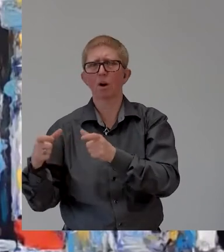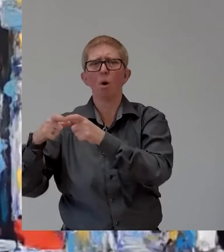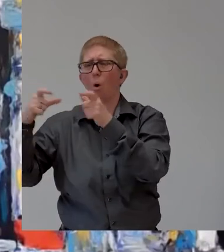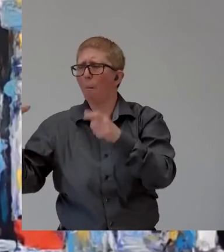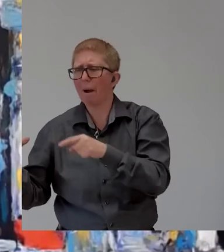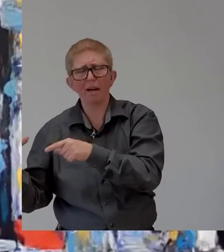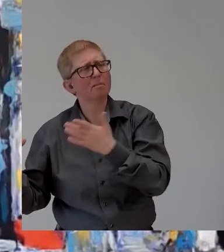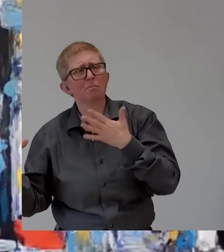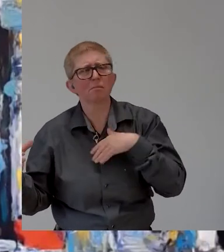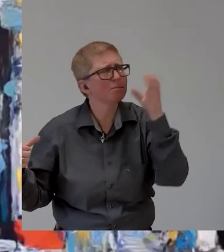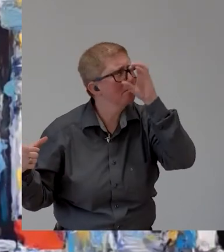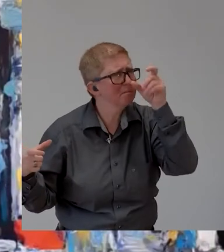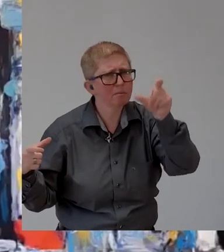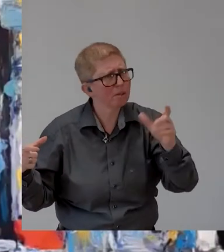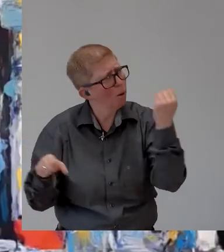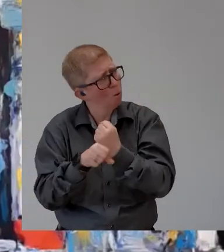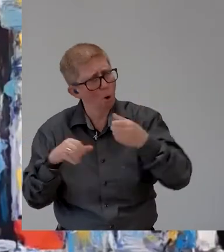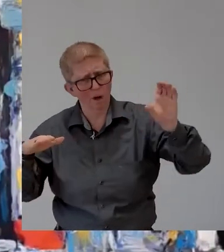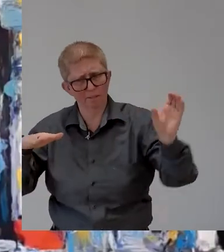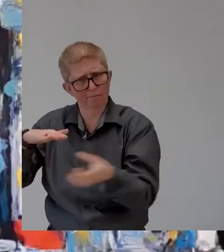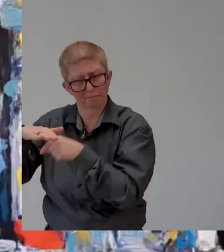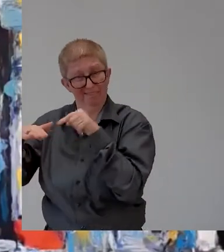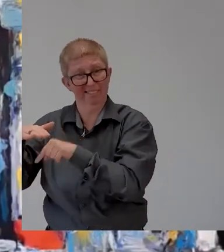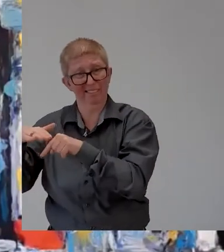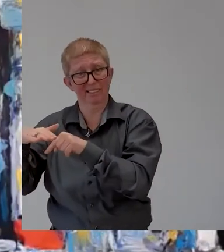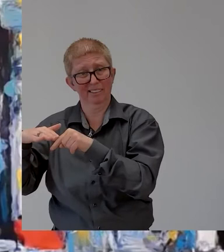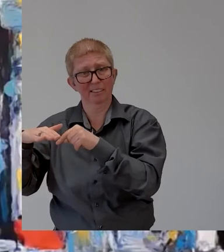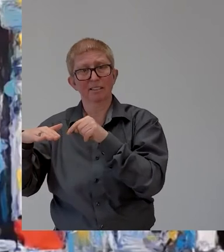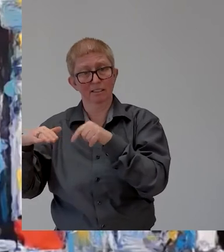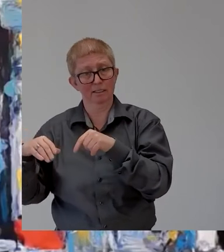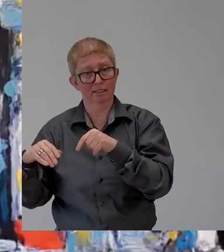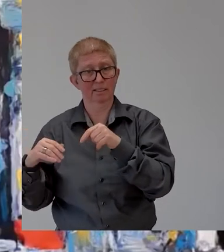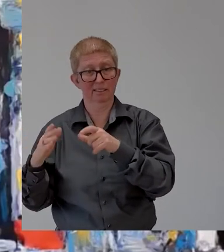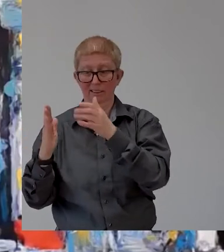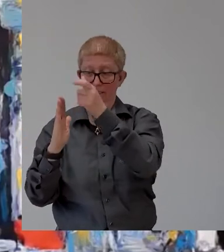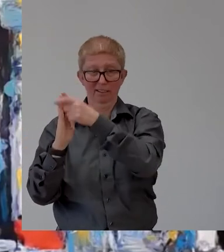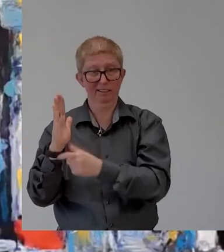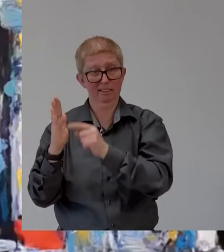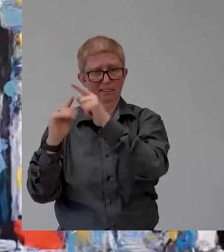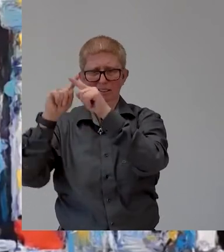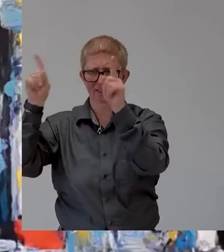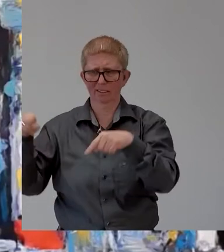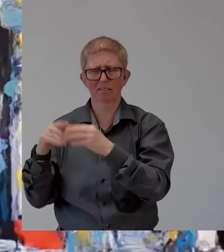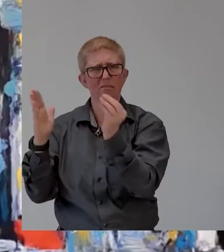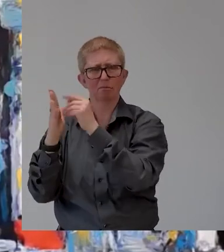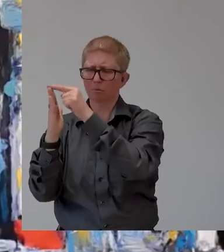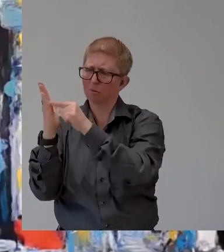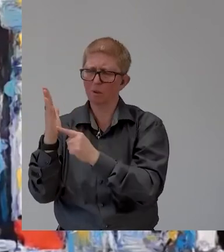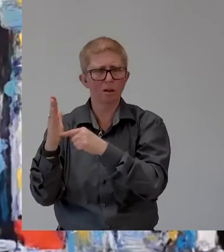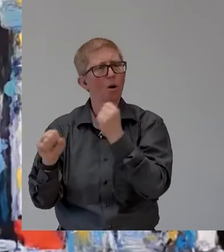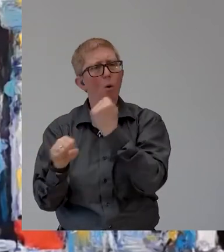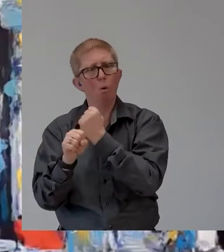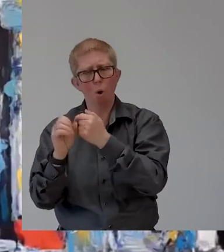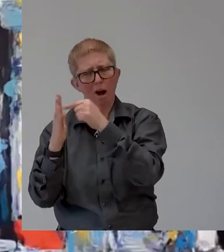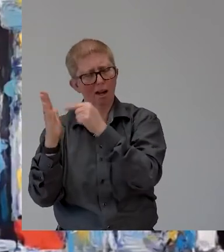many cases do not see such ads as addressed to them they're used to let's say not